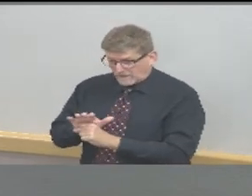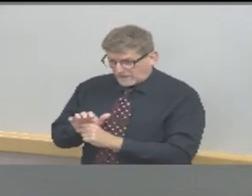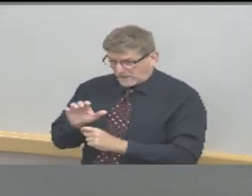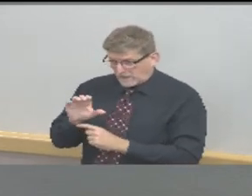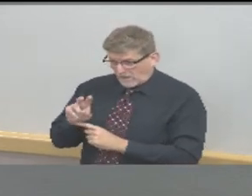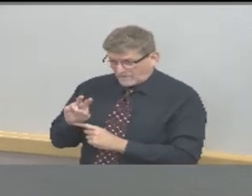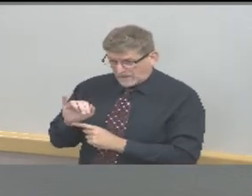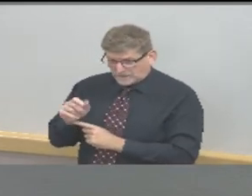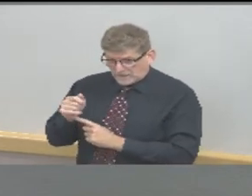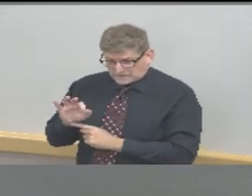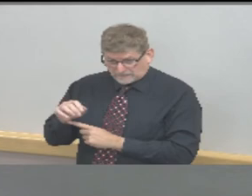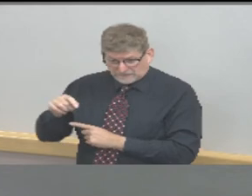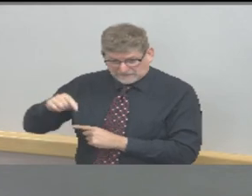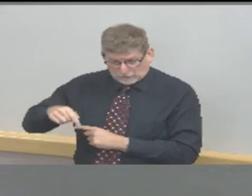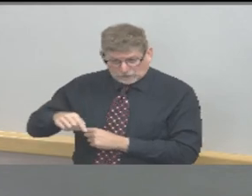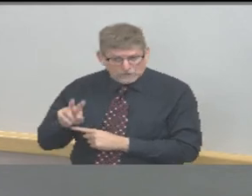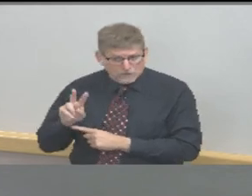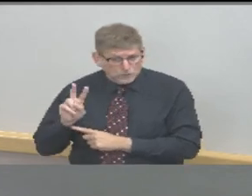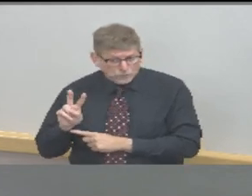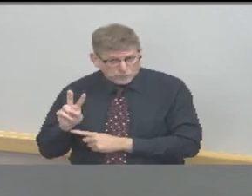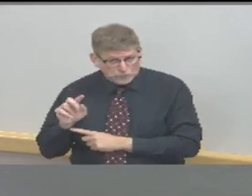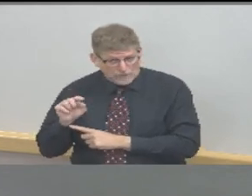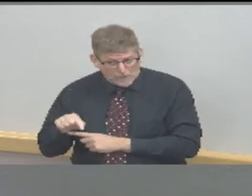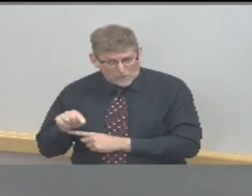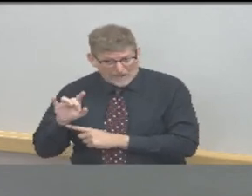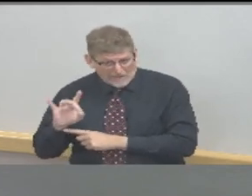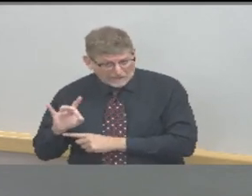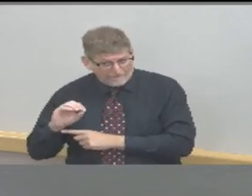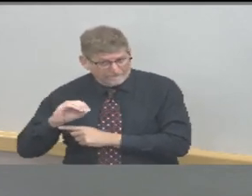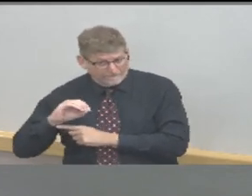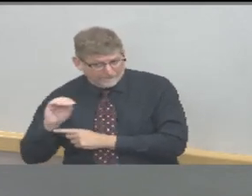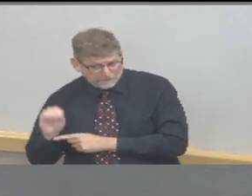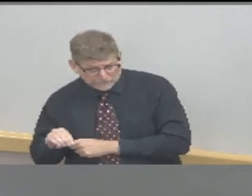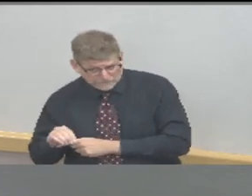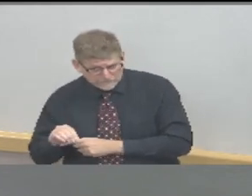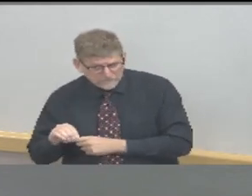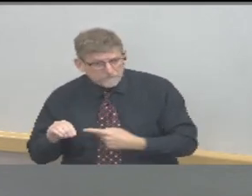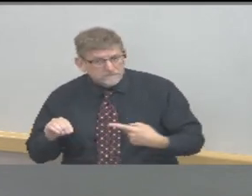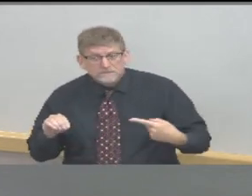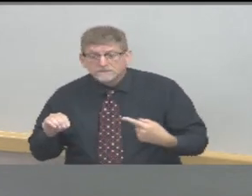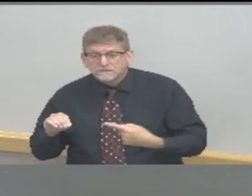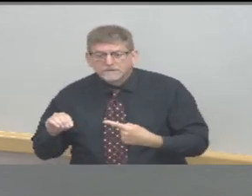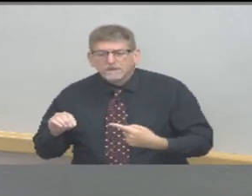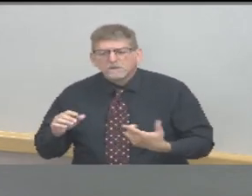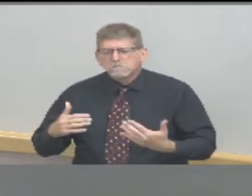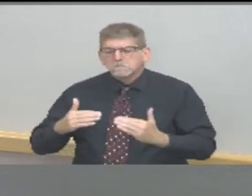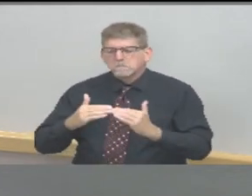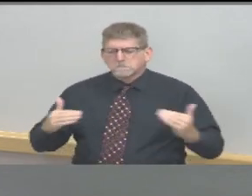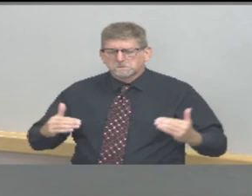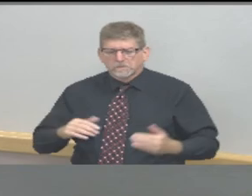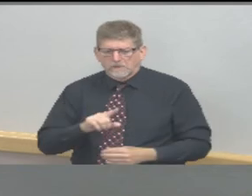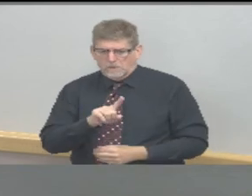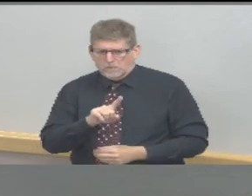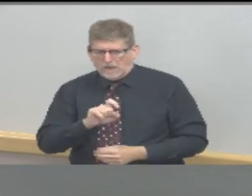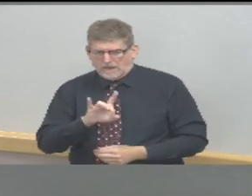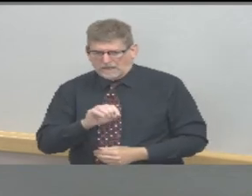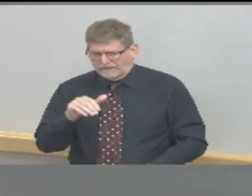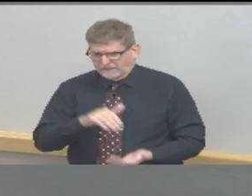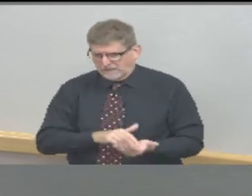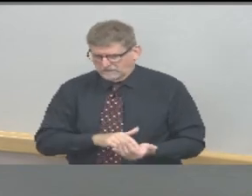.8 percent that translates into 186,000 Hoosiers with COVID-19